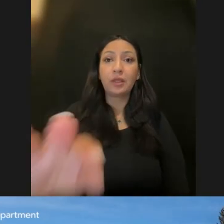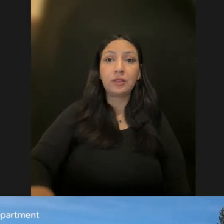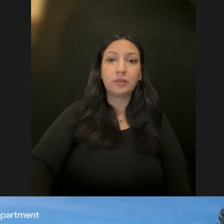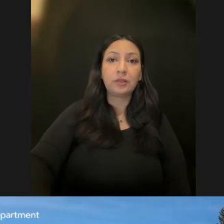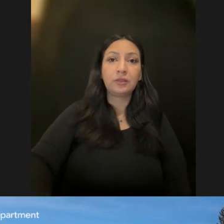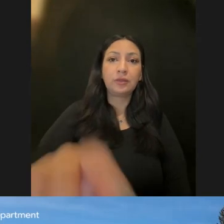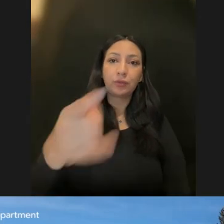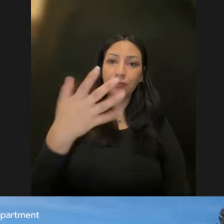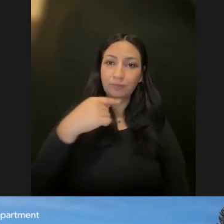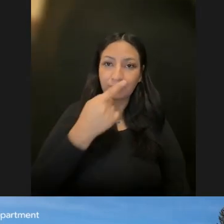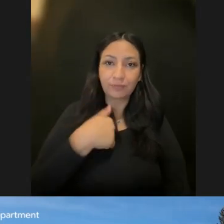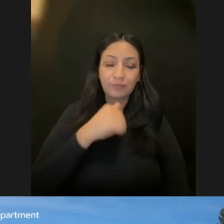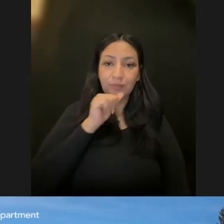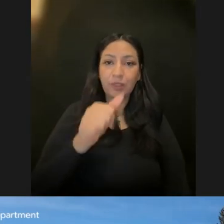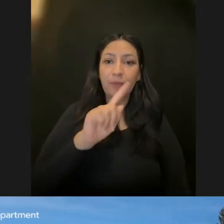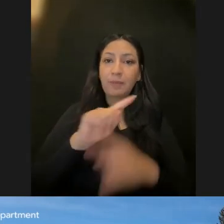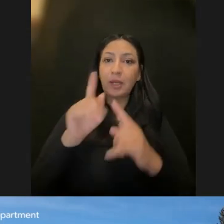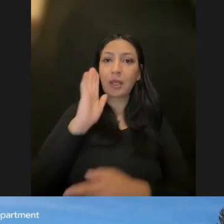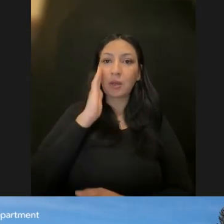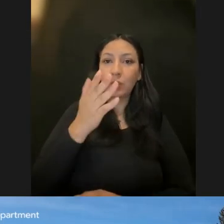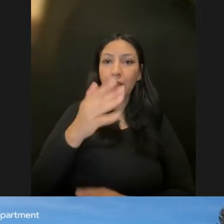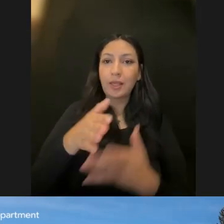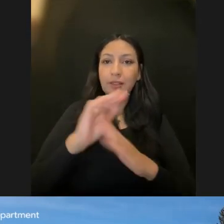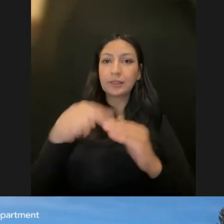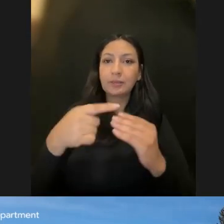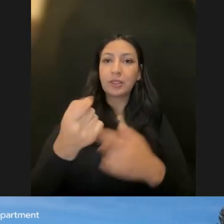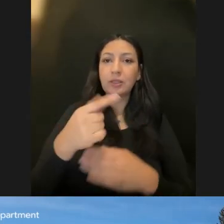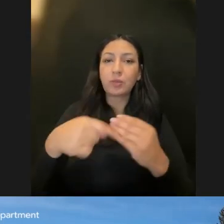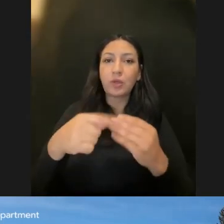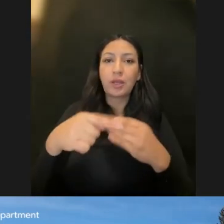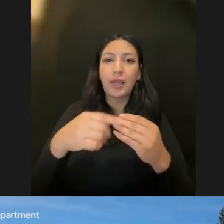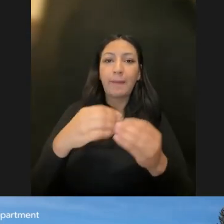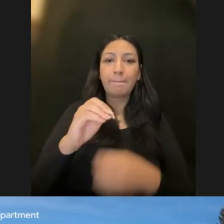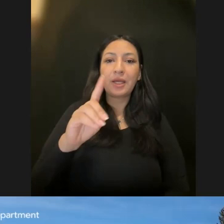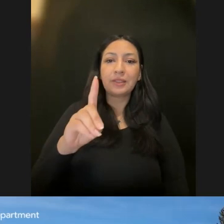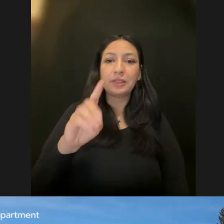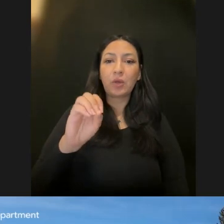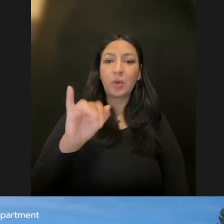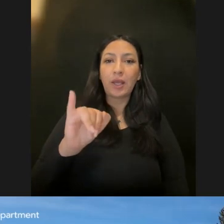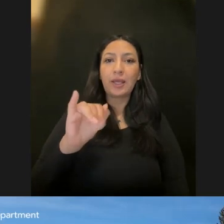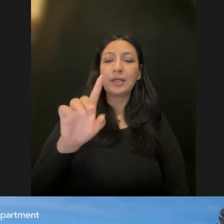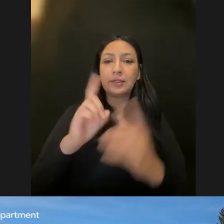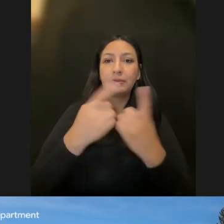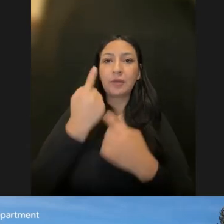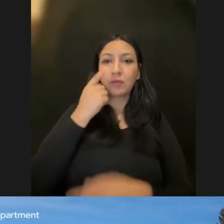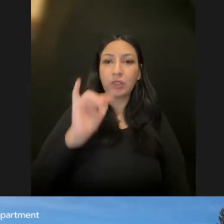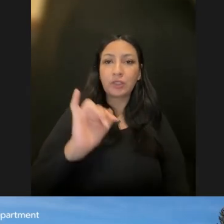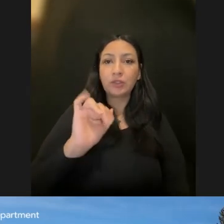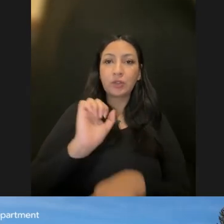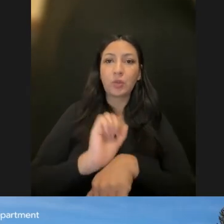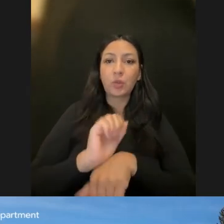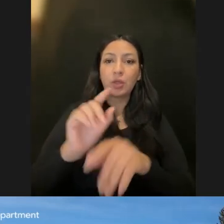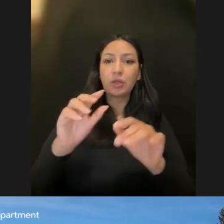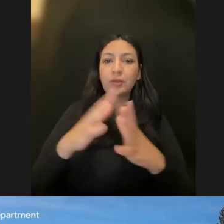won't. But I will ask about a little bit more about the DOI, the Department of Insurance work group,